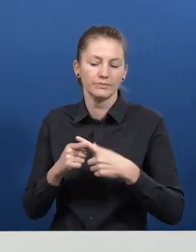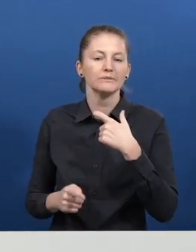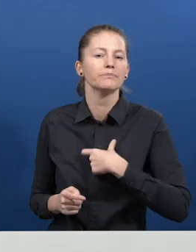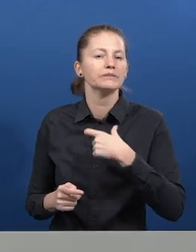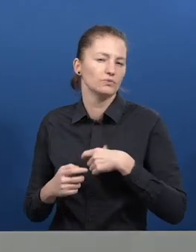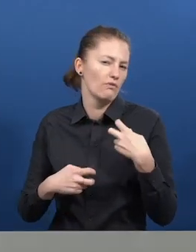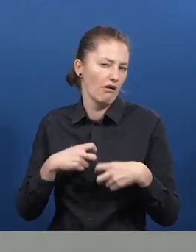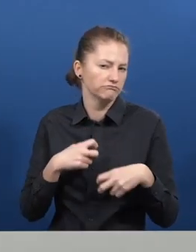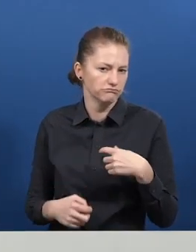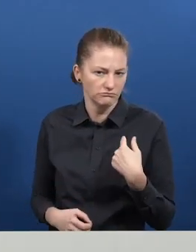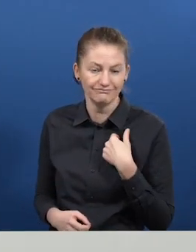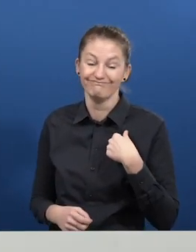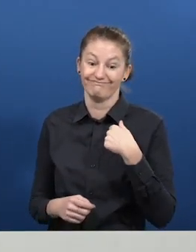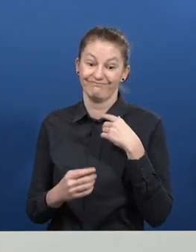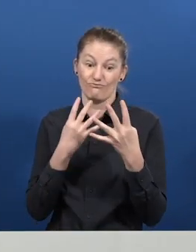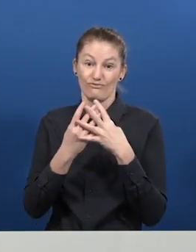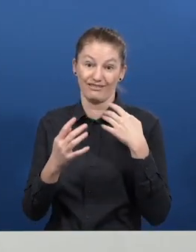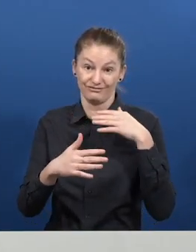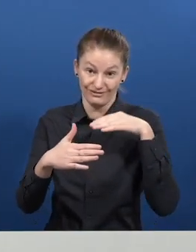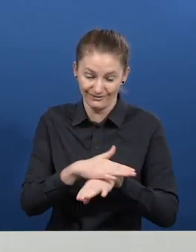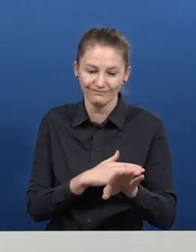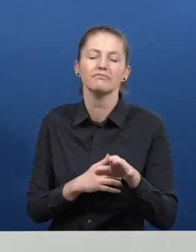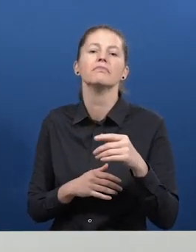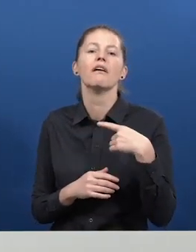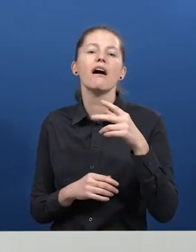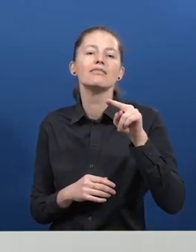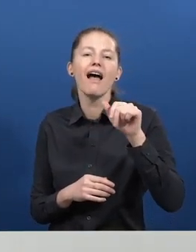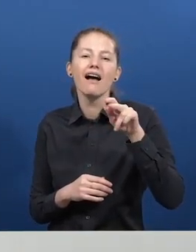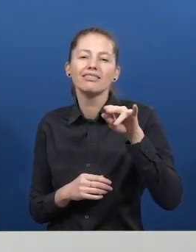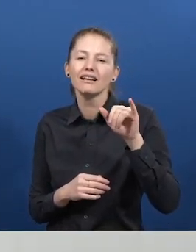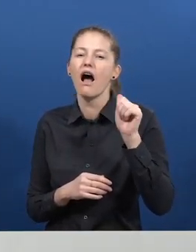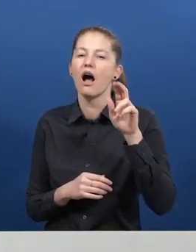How did the solution help you? Cesar Fernandez, a beneficiary.